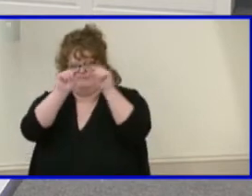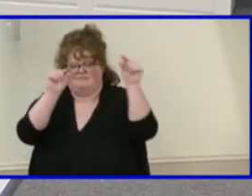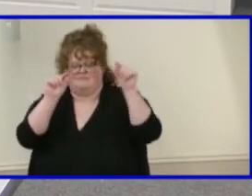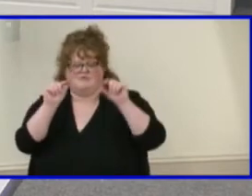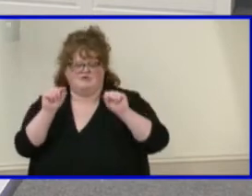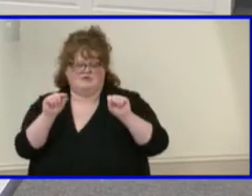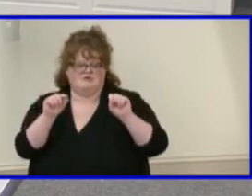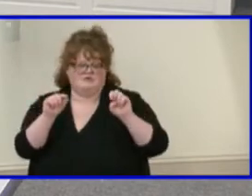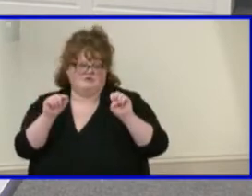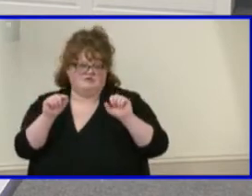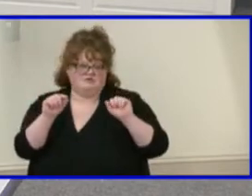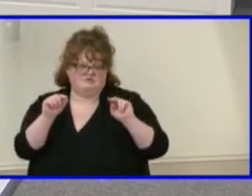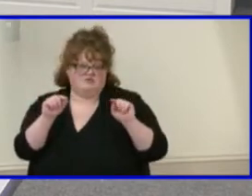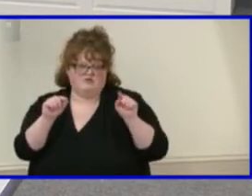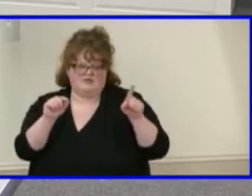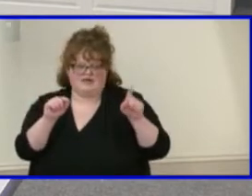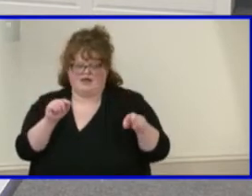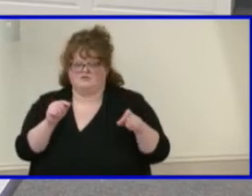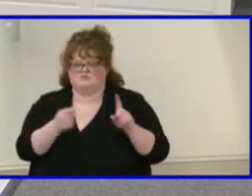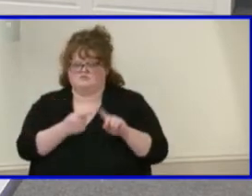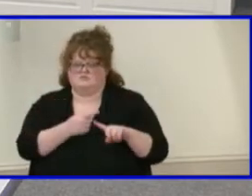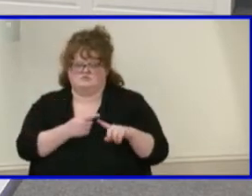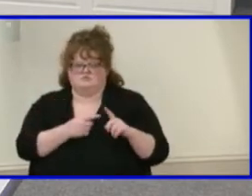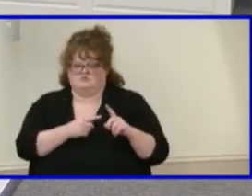forward it or stop.